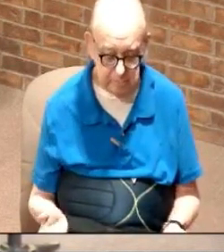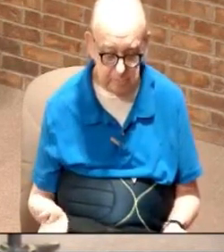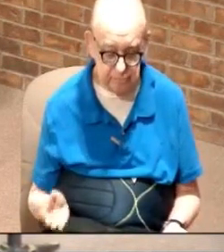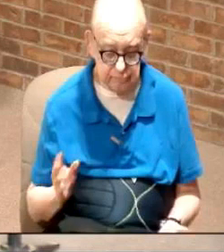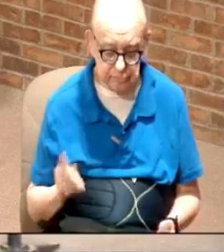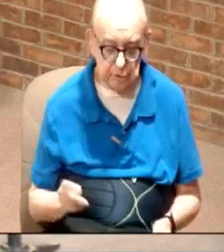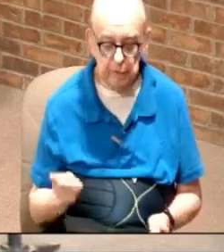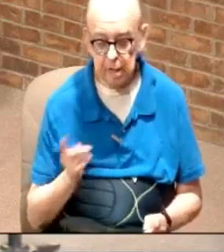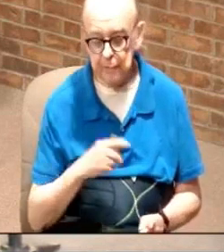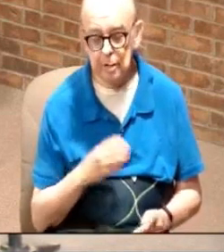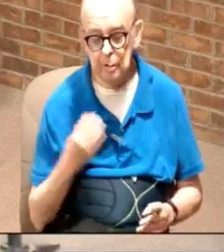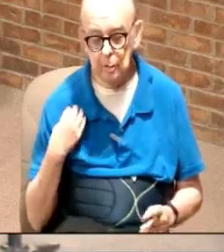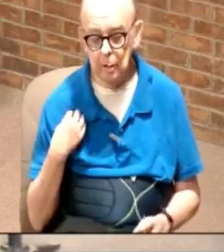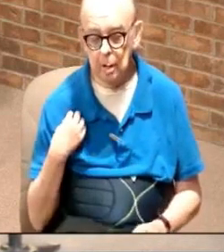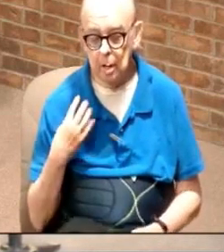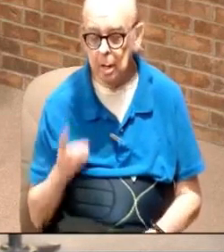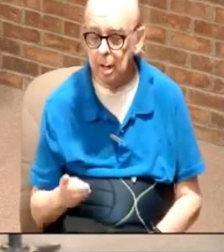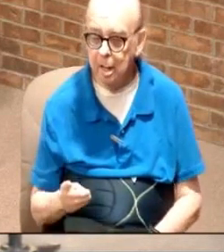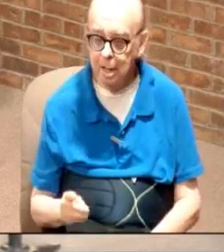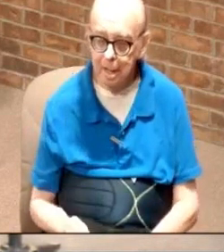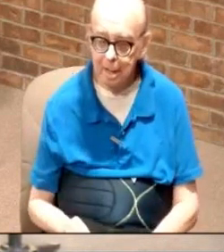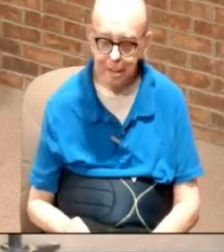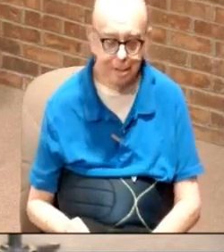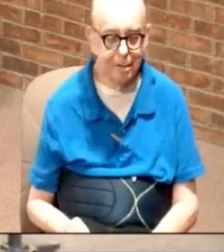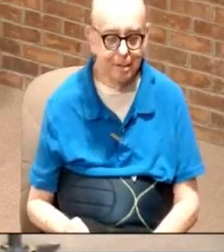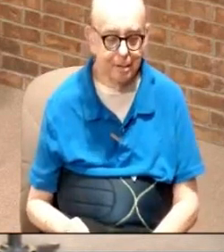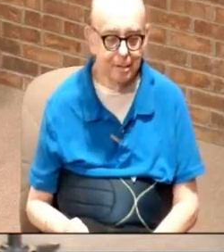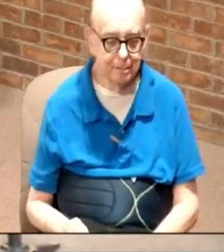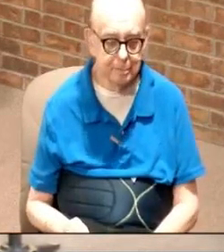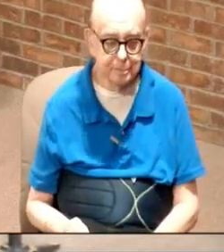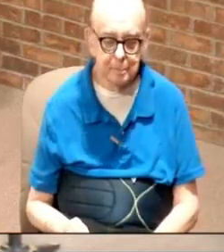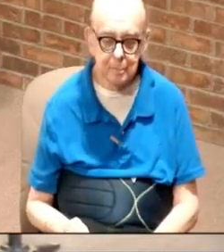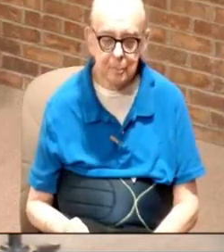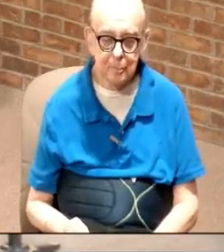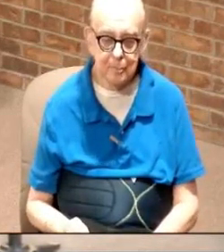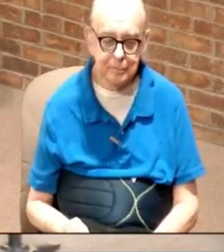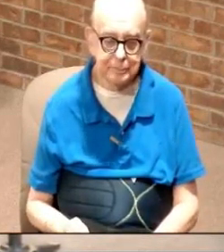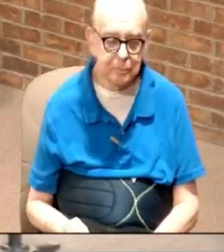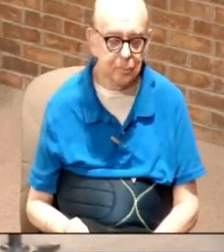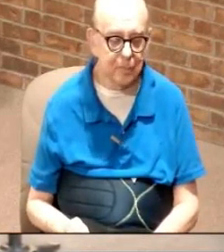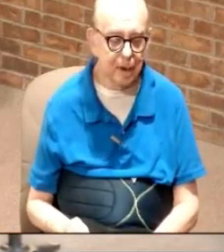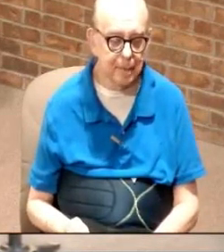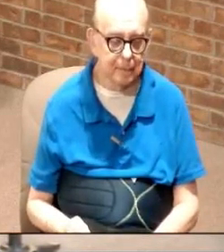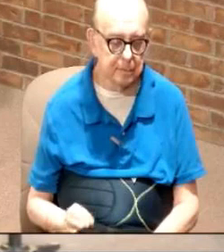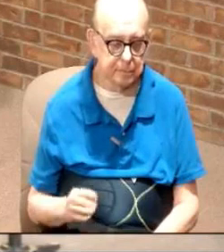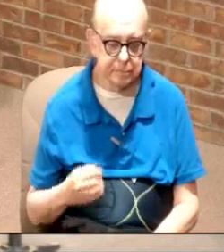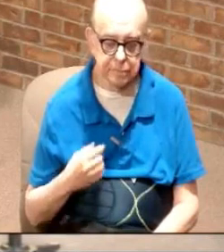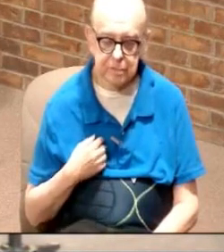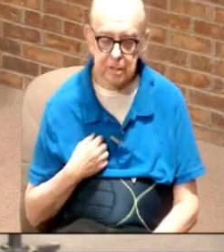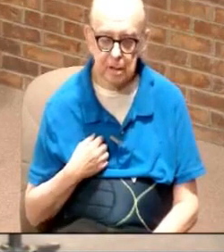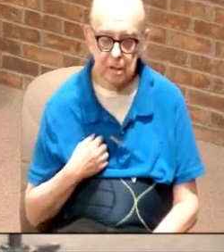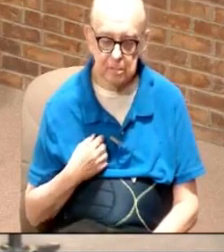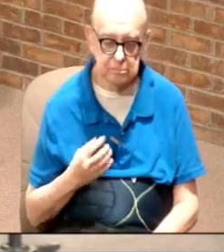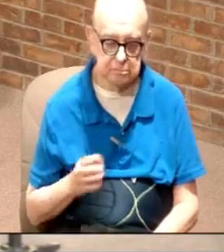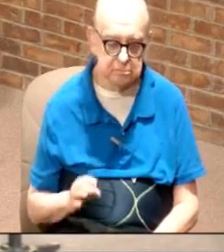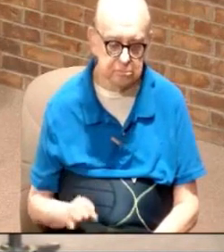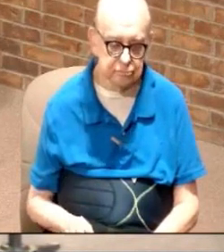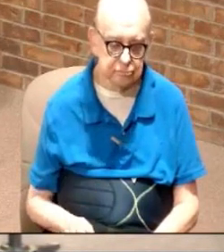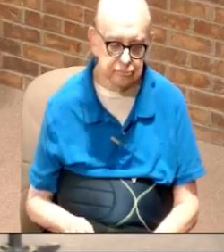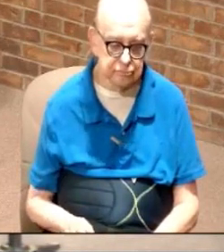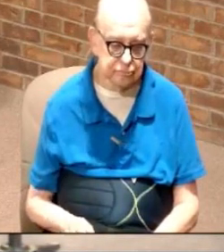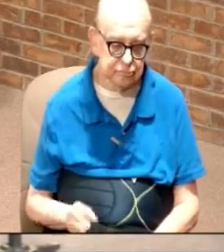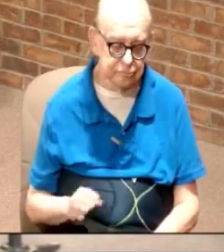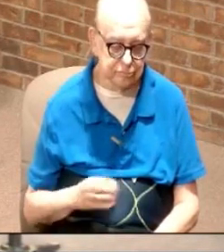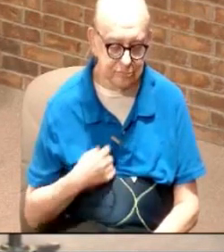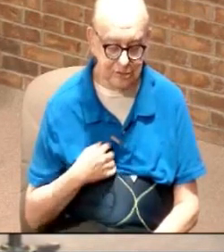Pennsylvania Avenue. Okay? I actually moved him